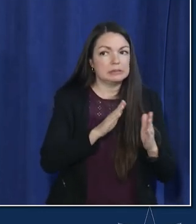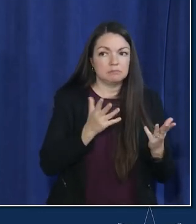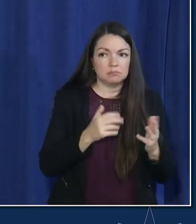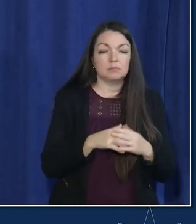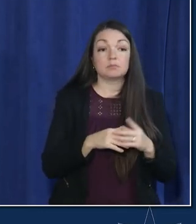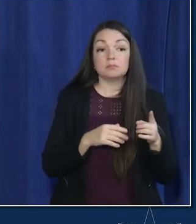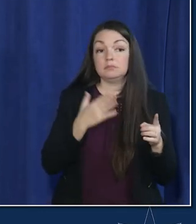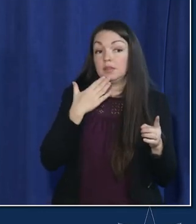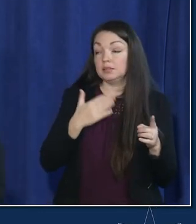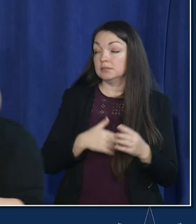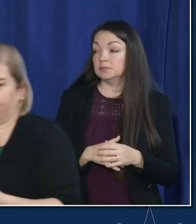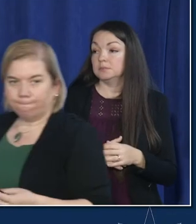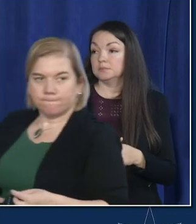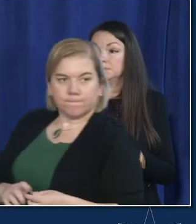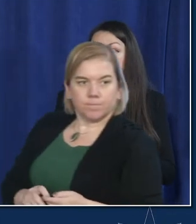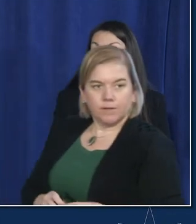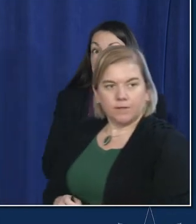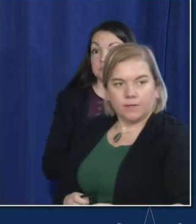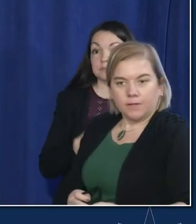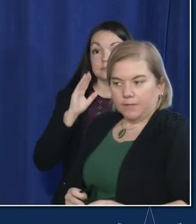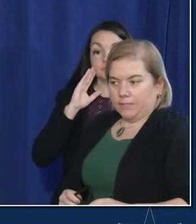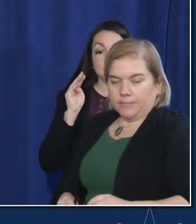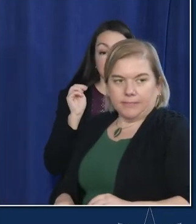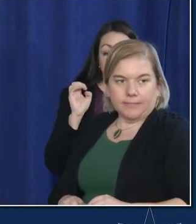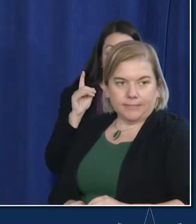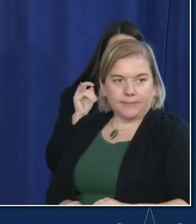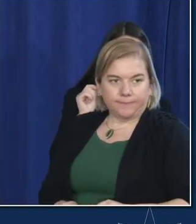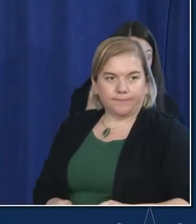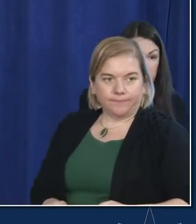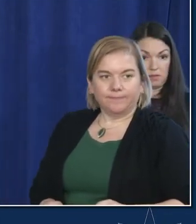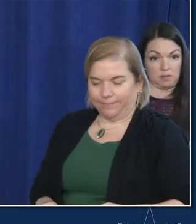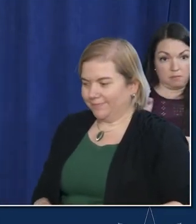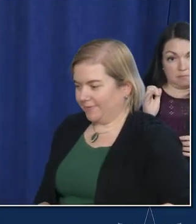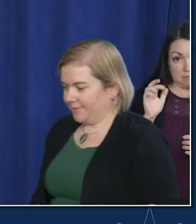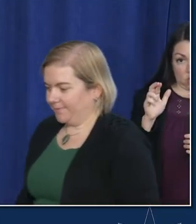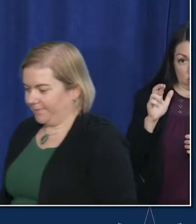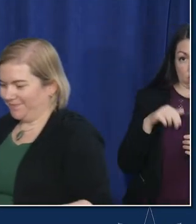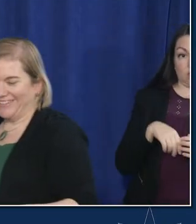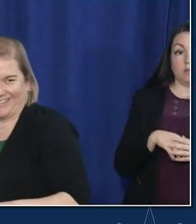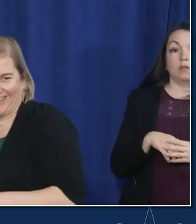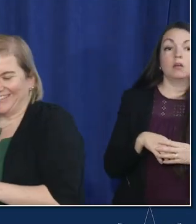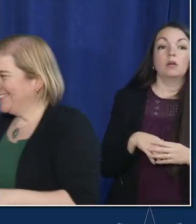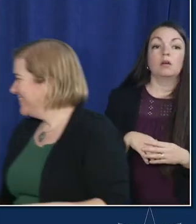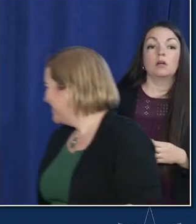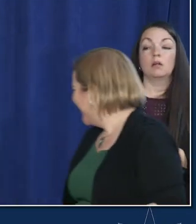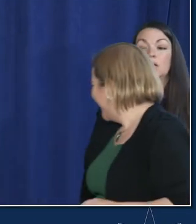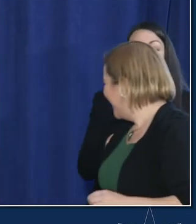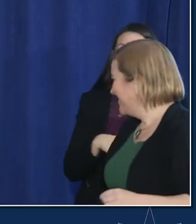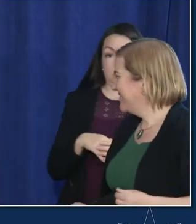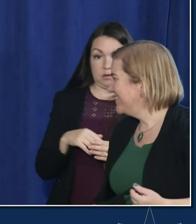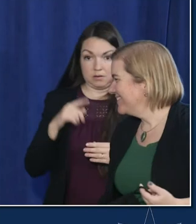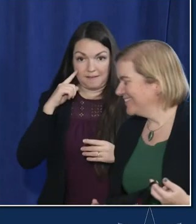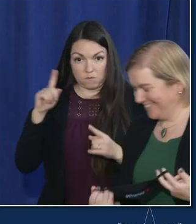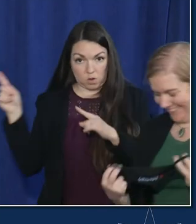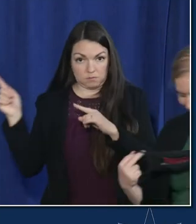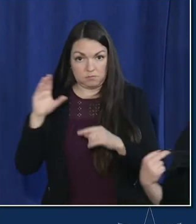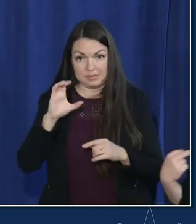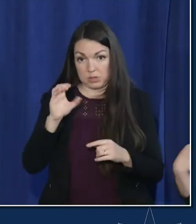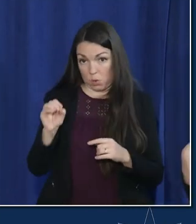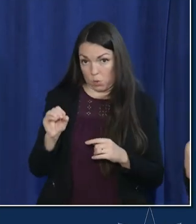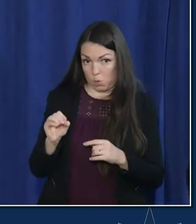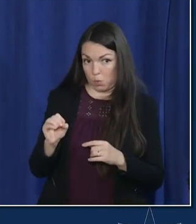mm-hmm hi i'm meredith barrick with cbs2 dr already i'll let you catch your breath um i actually have a question